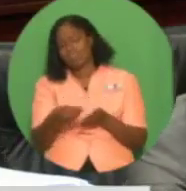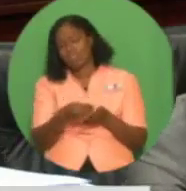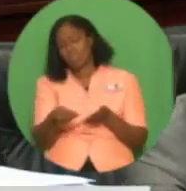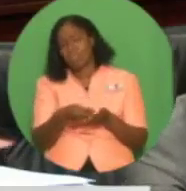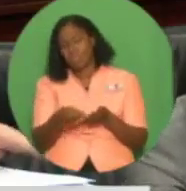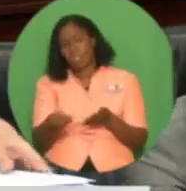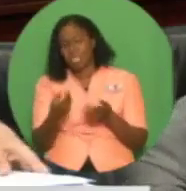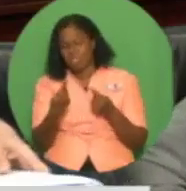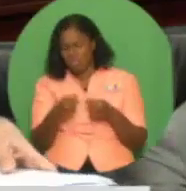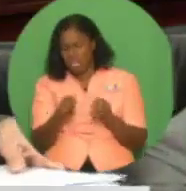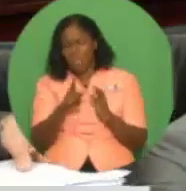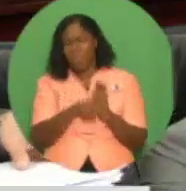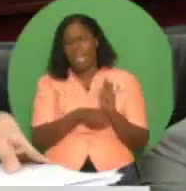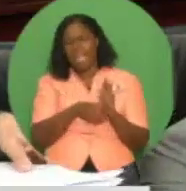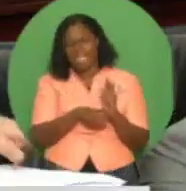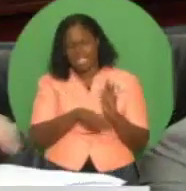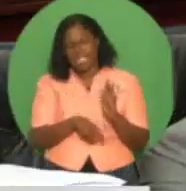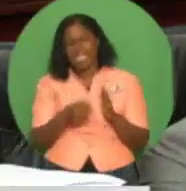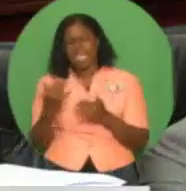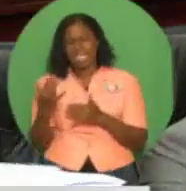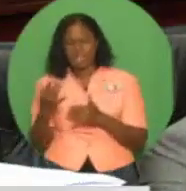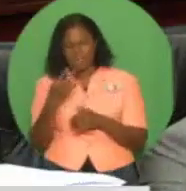.226 billion.